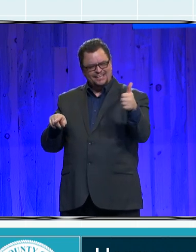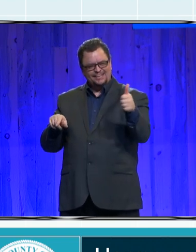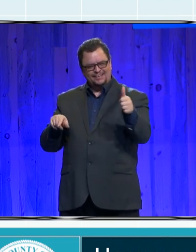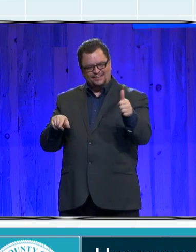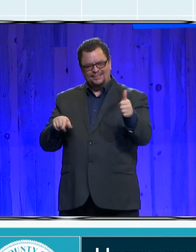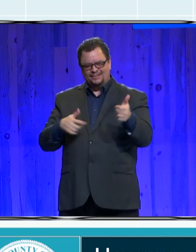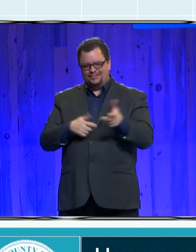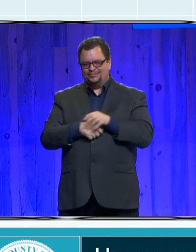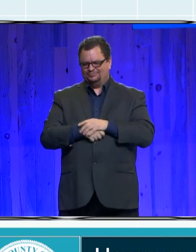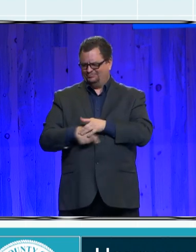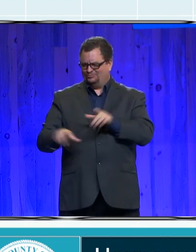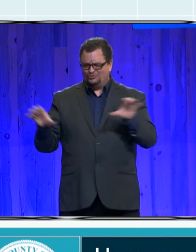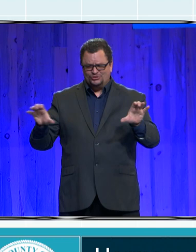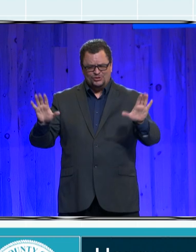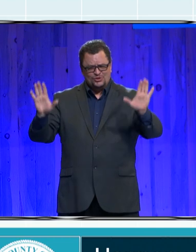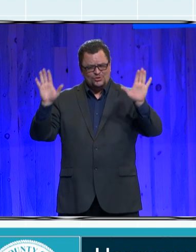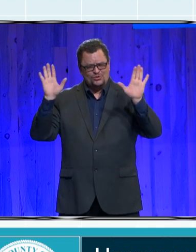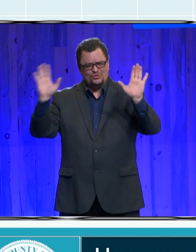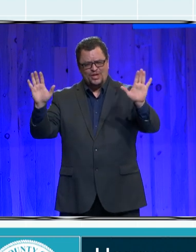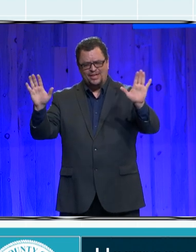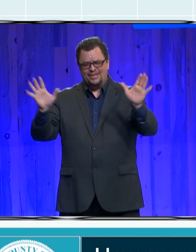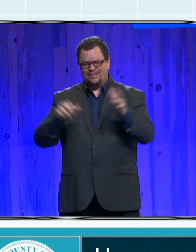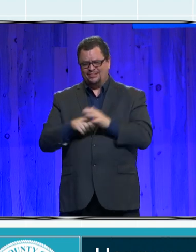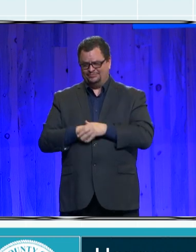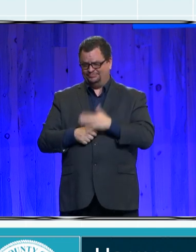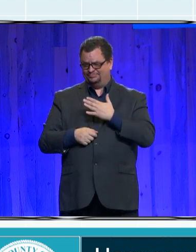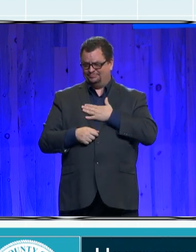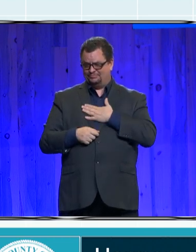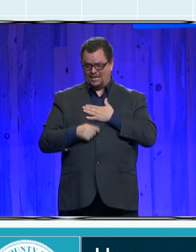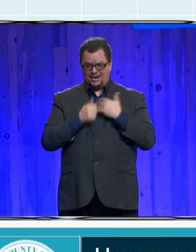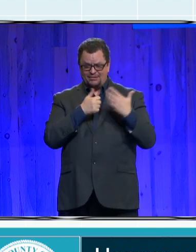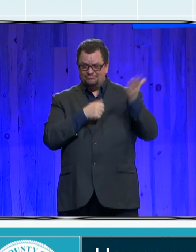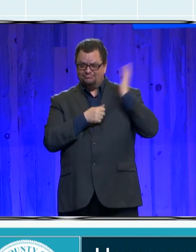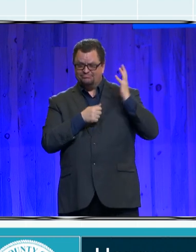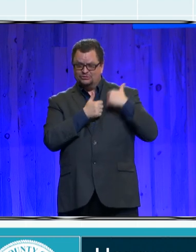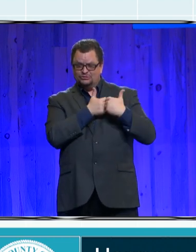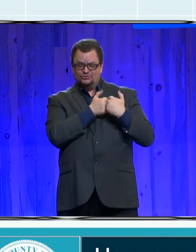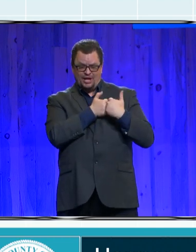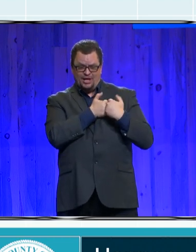sweetheart finally popped the question back in April. It's been a long eight years, let me tell you.